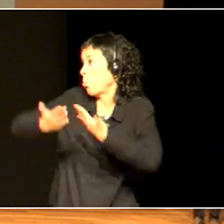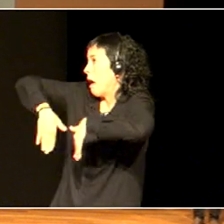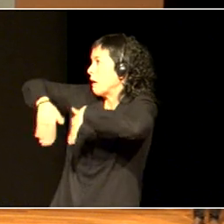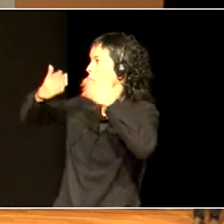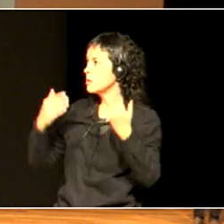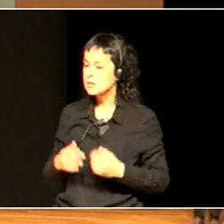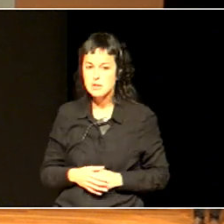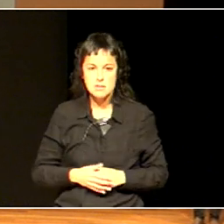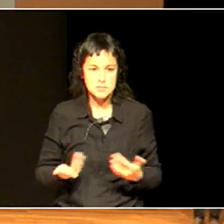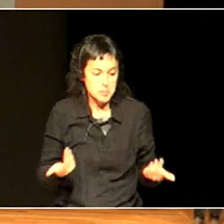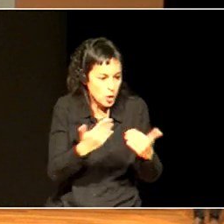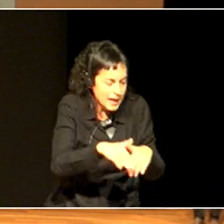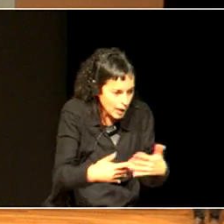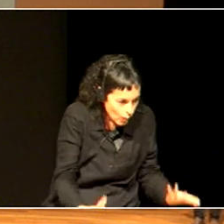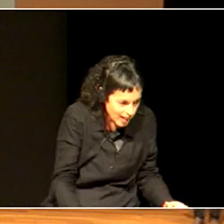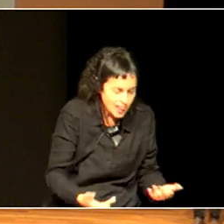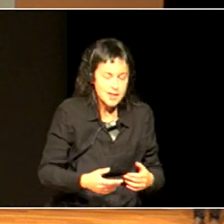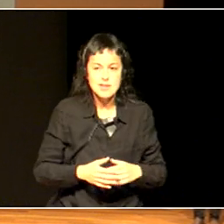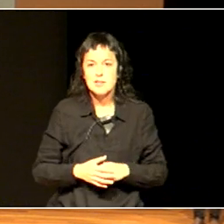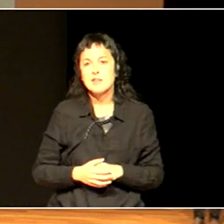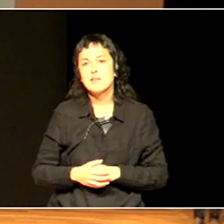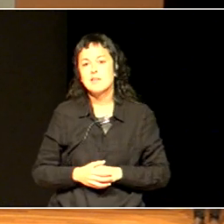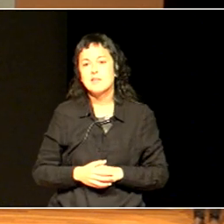and then eventually we go, well, it's on the planet.